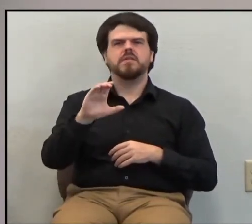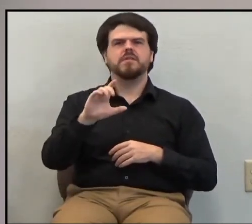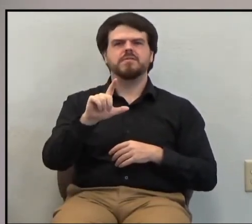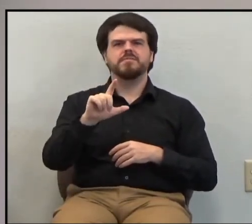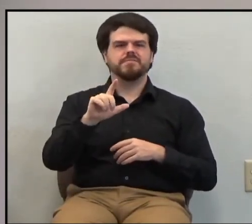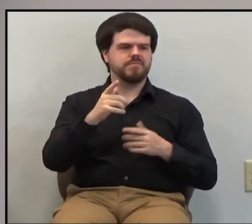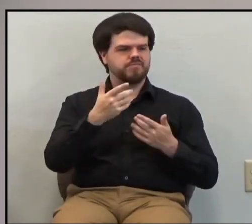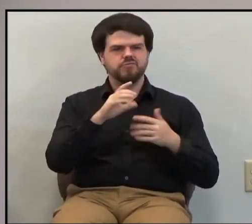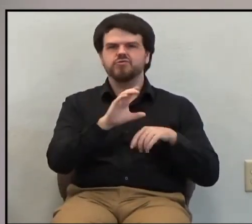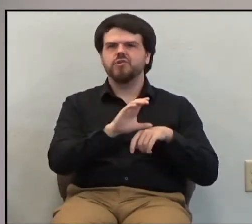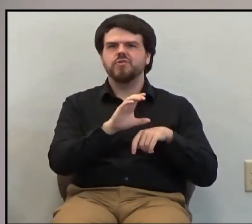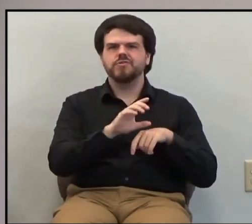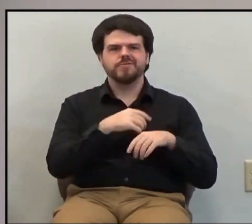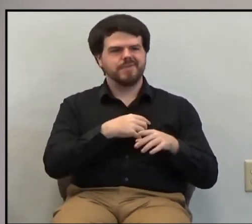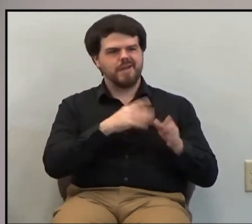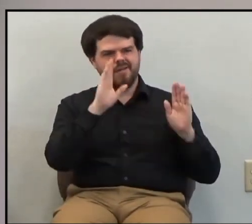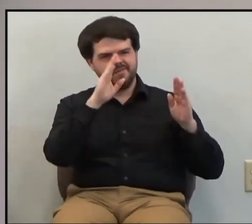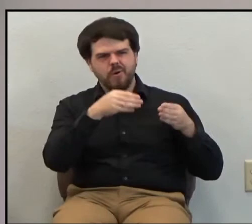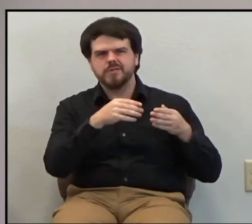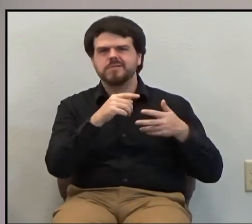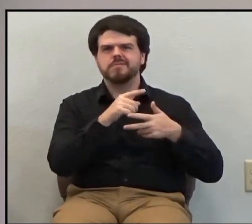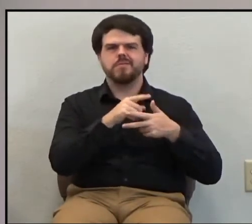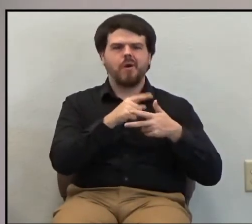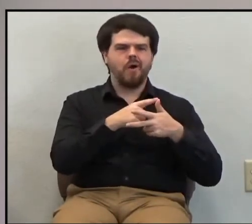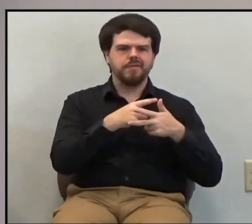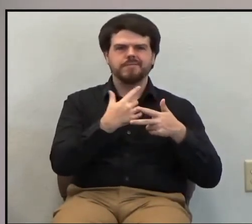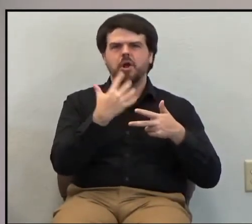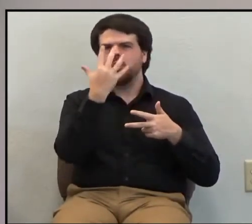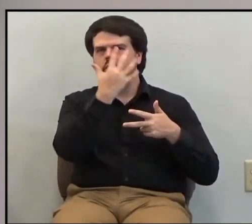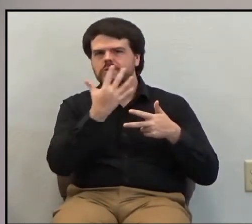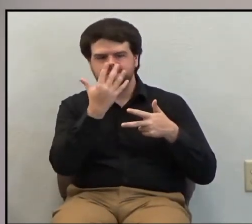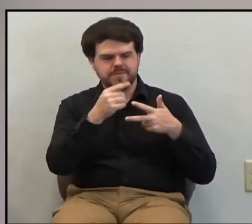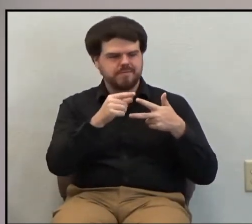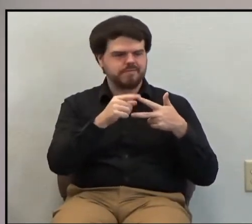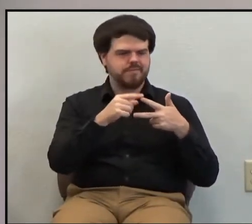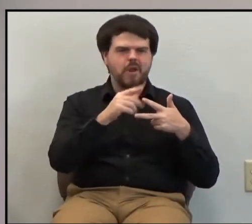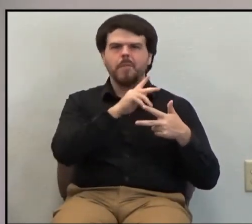Looks, personality, great skills,